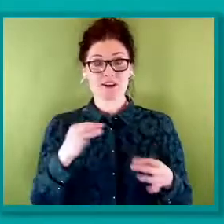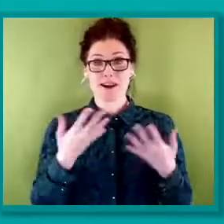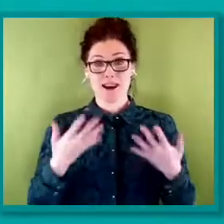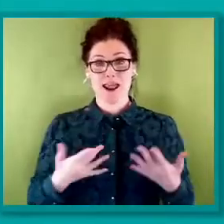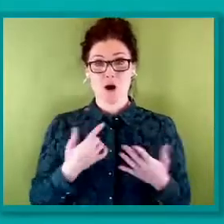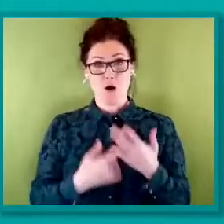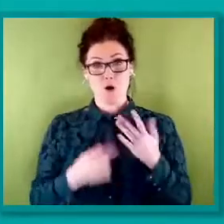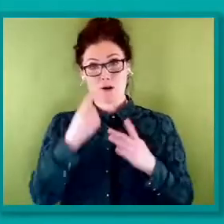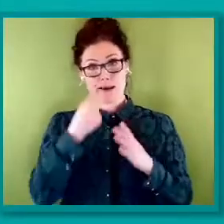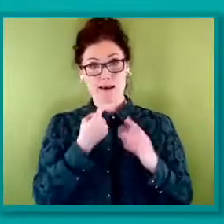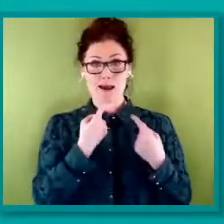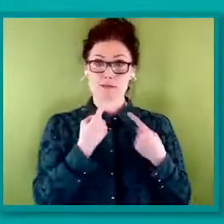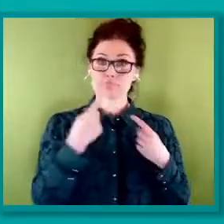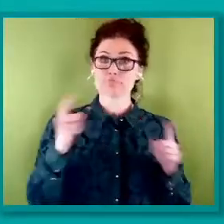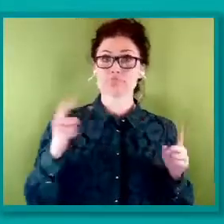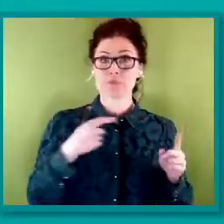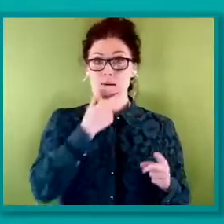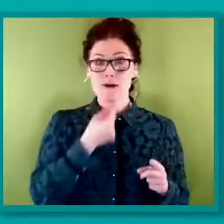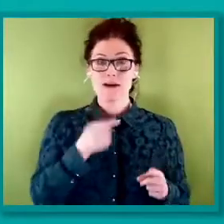in 2021.